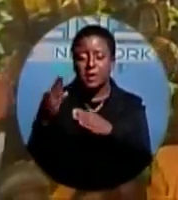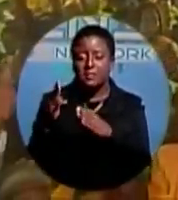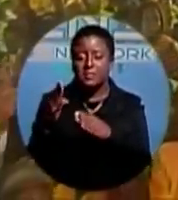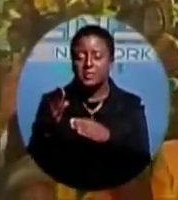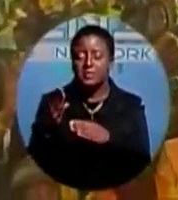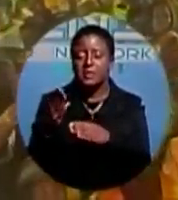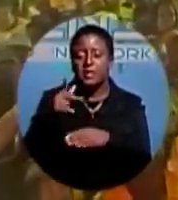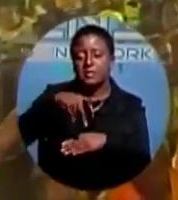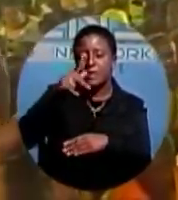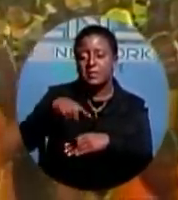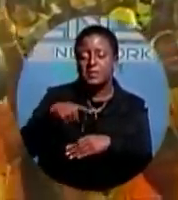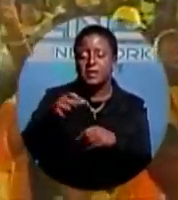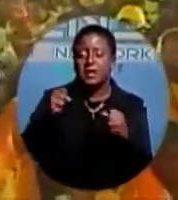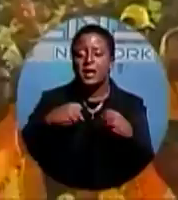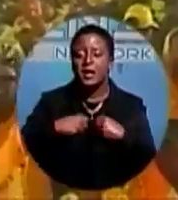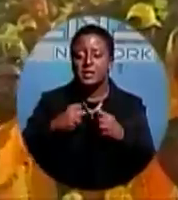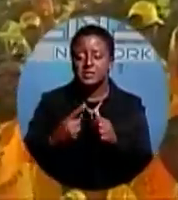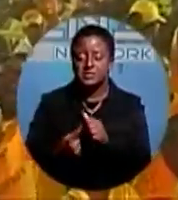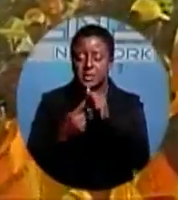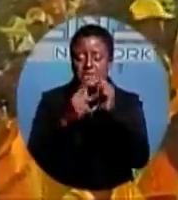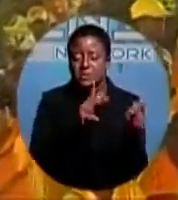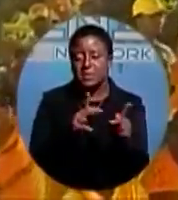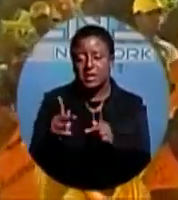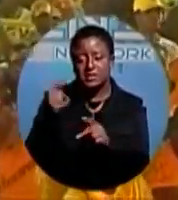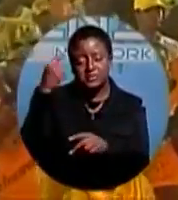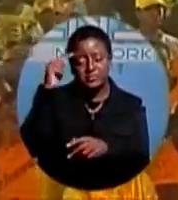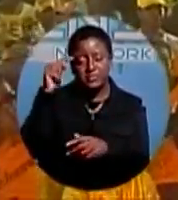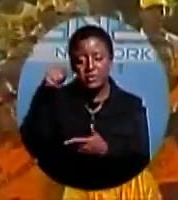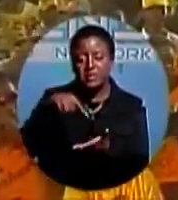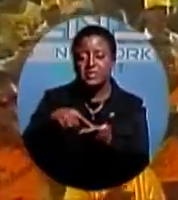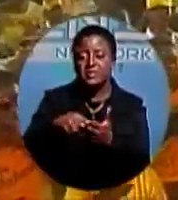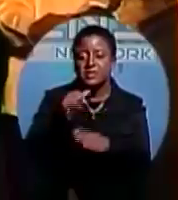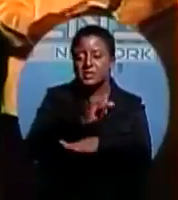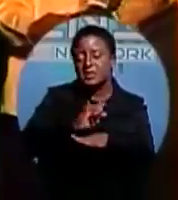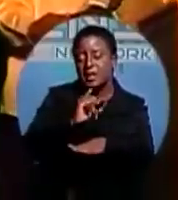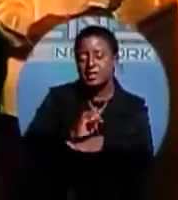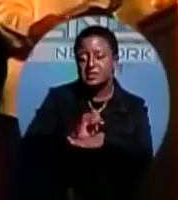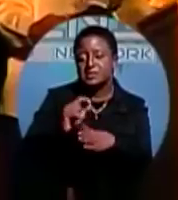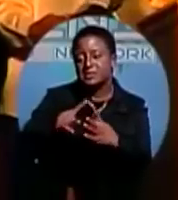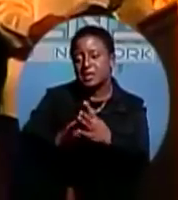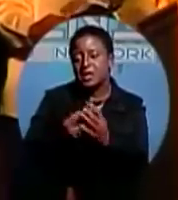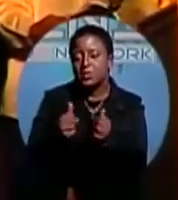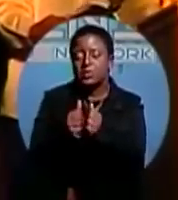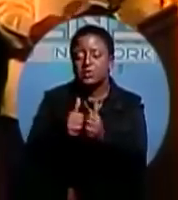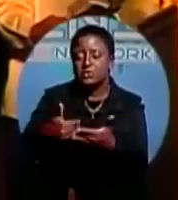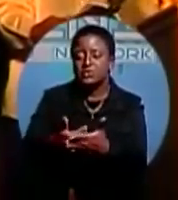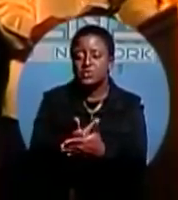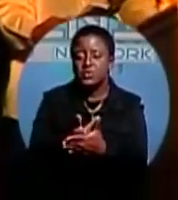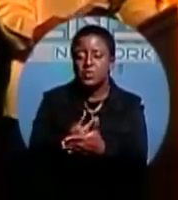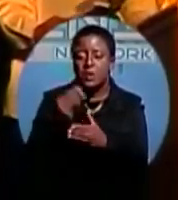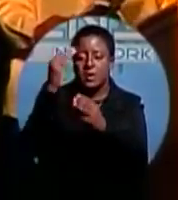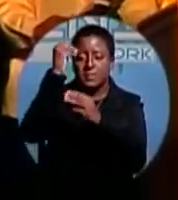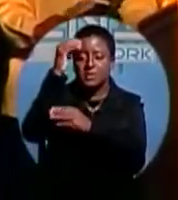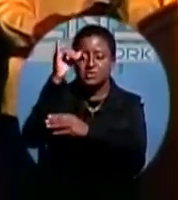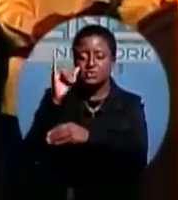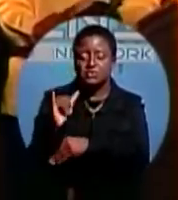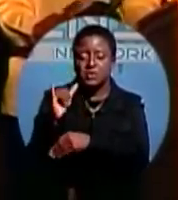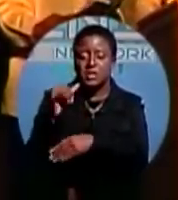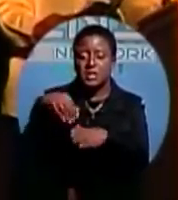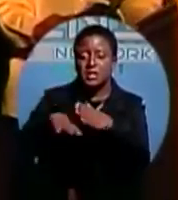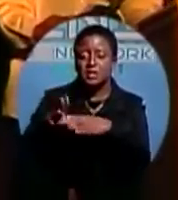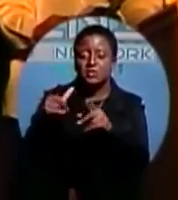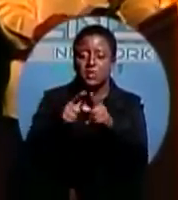the PLP has special plans for this island. We're going to start with a new ministry in Grand Bahama to bring